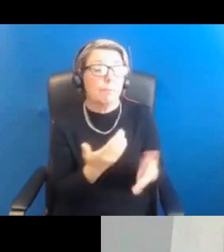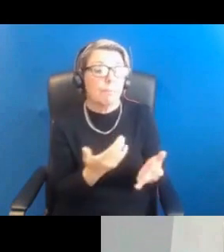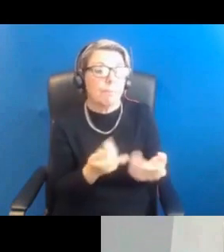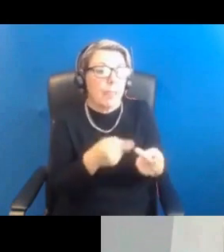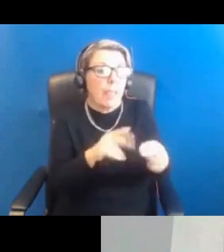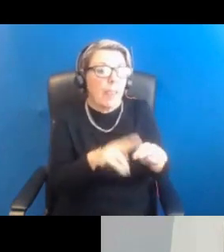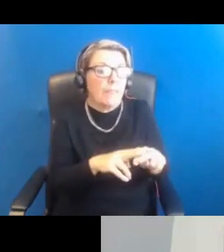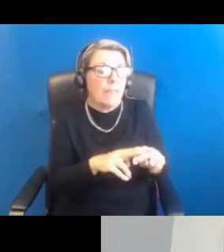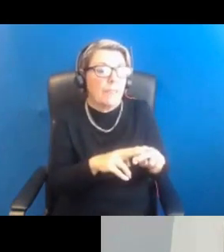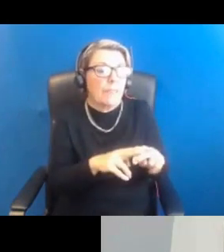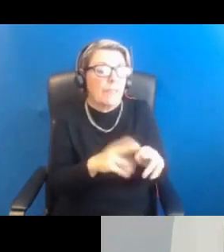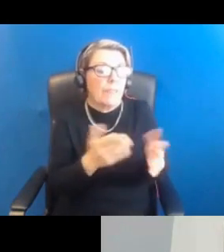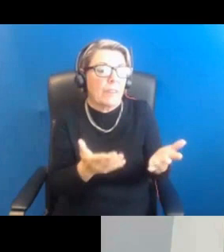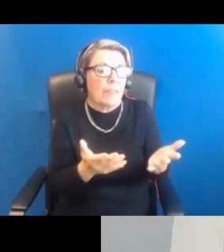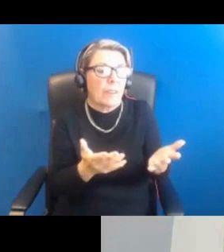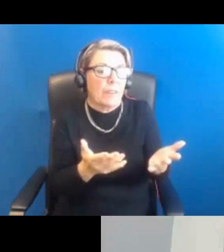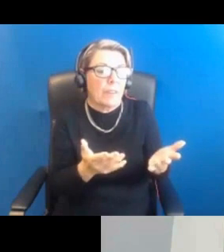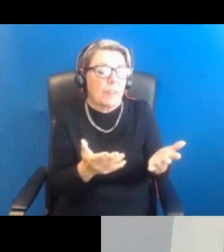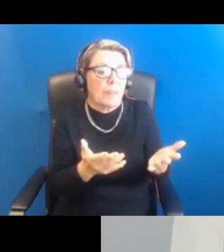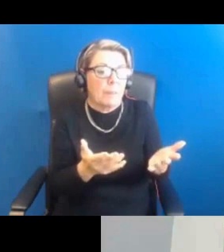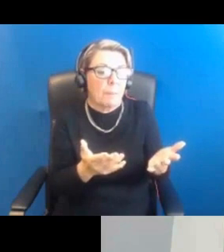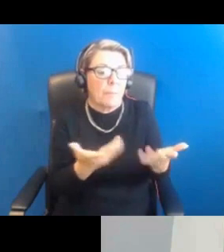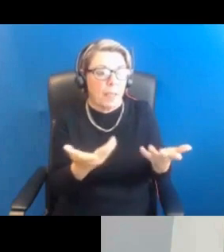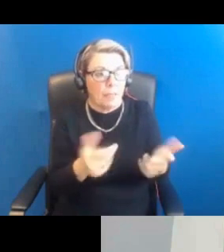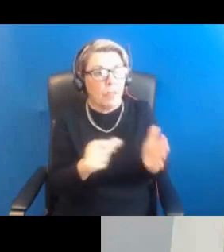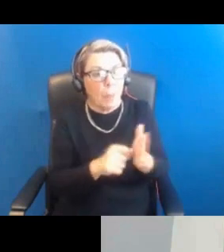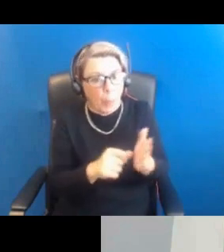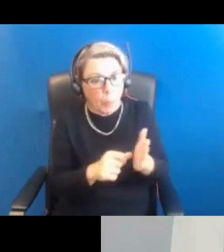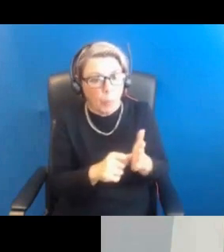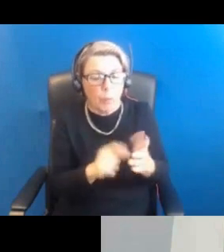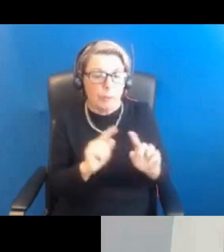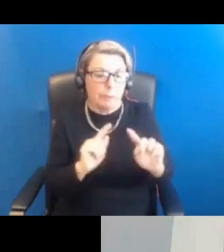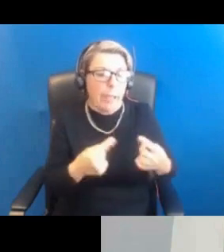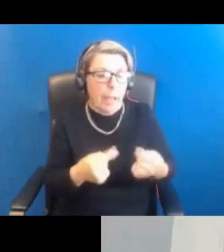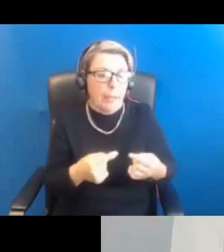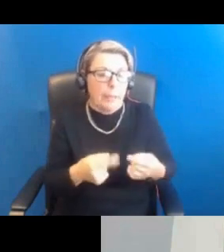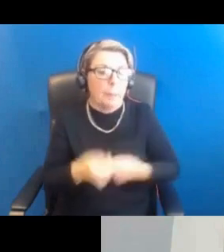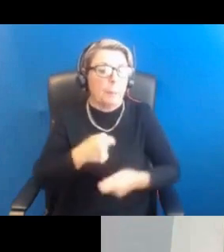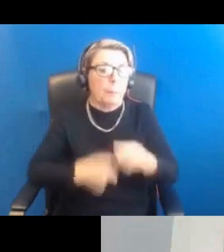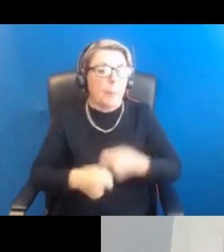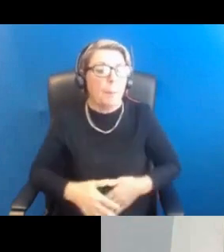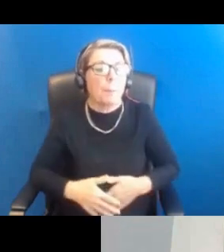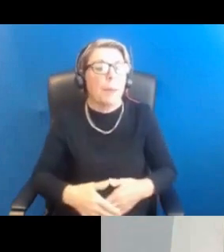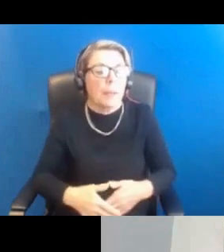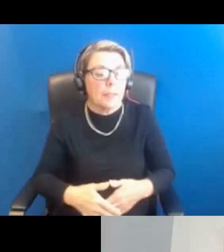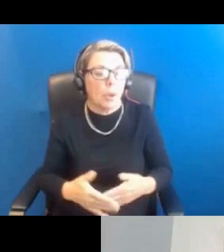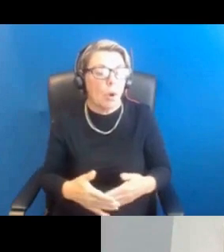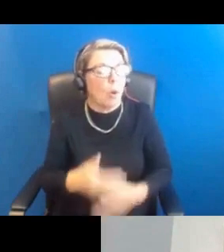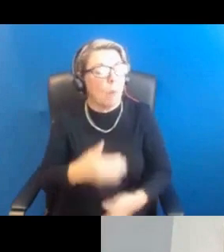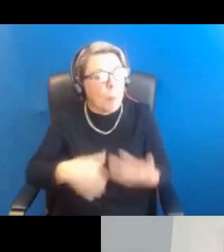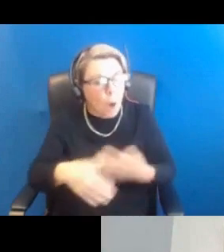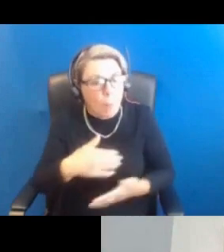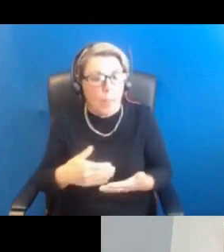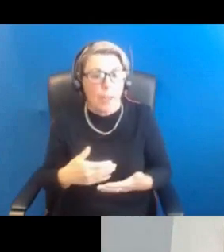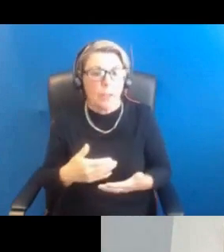some, particularly with fertility issues or if they're a bit more complicated or they need a bit more time. I think